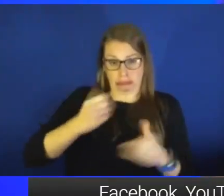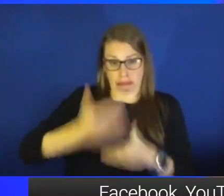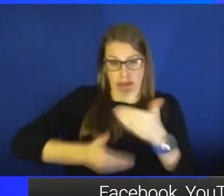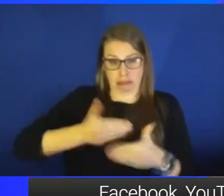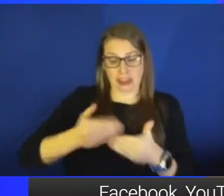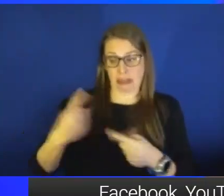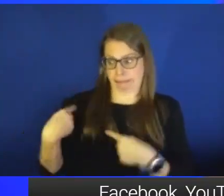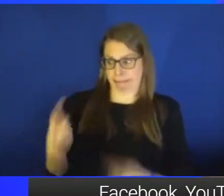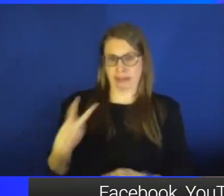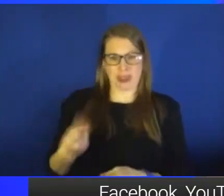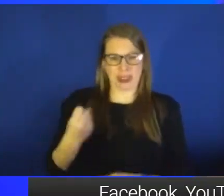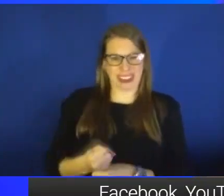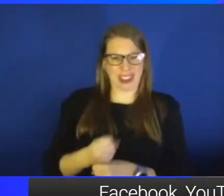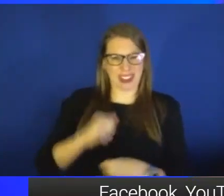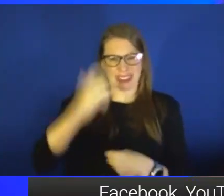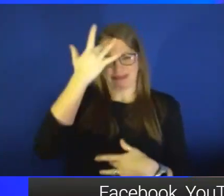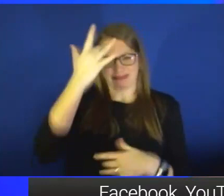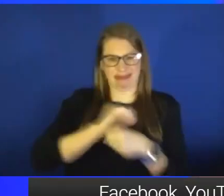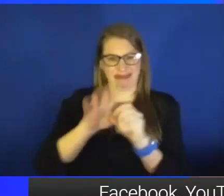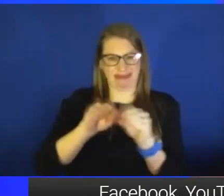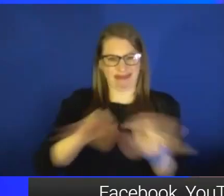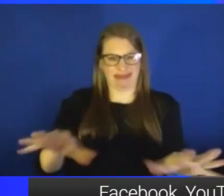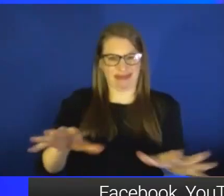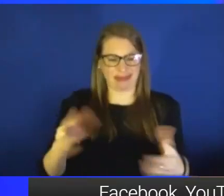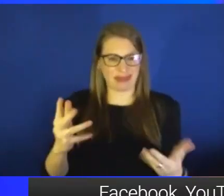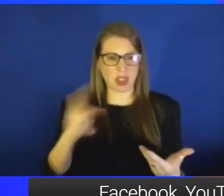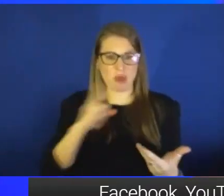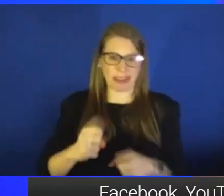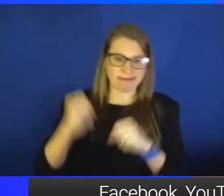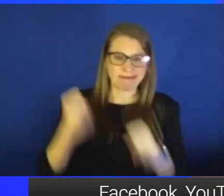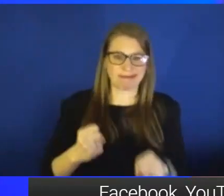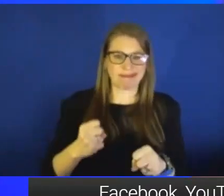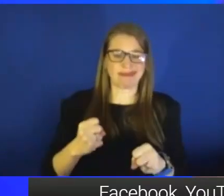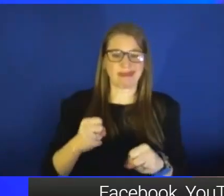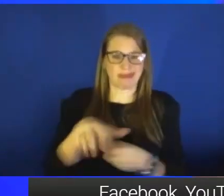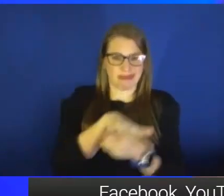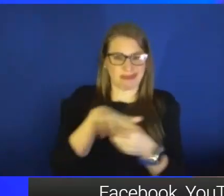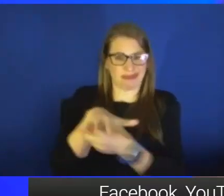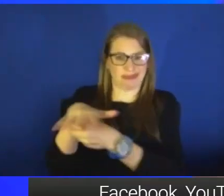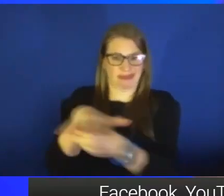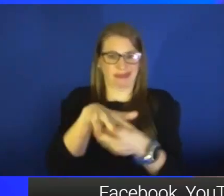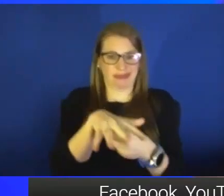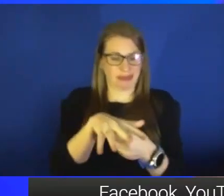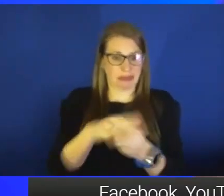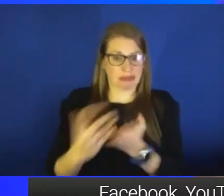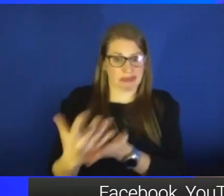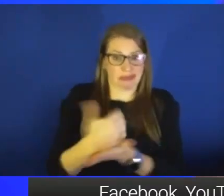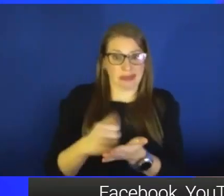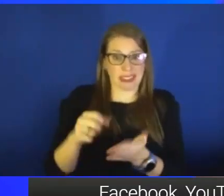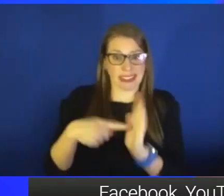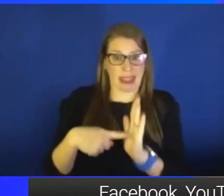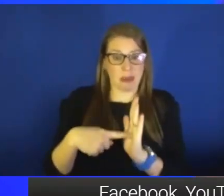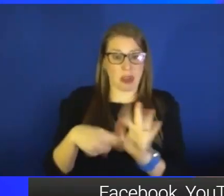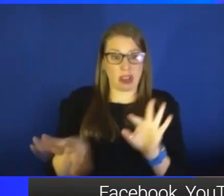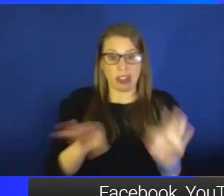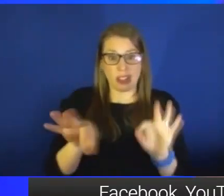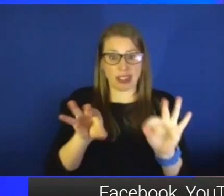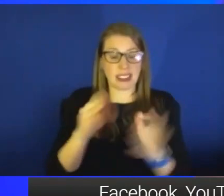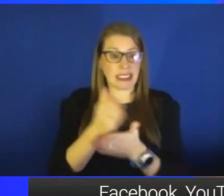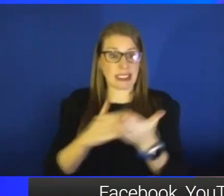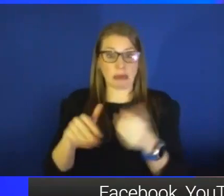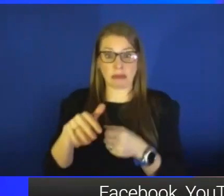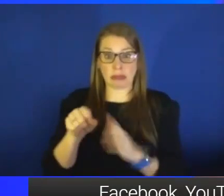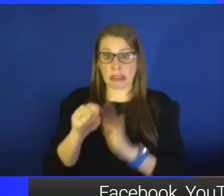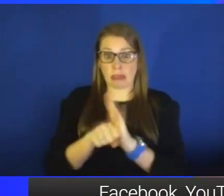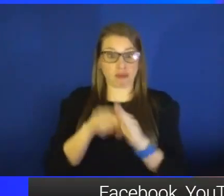and we really don't have a robust network of sampling sites across the country. There are states with no sampling that's